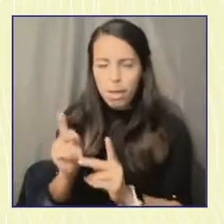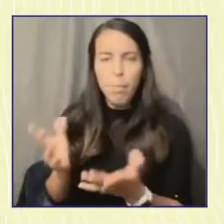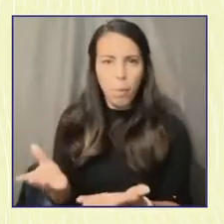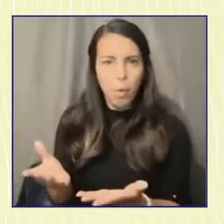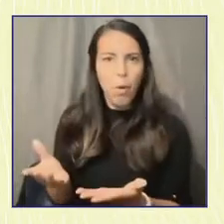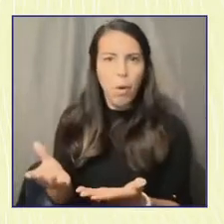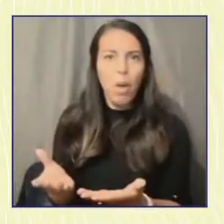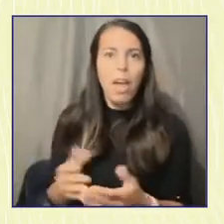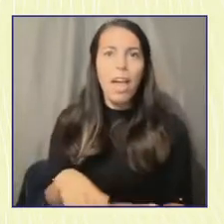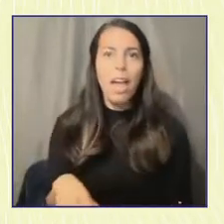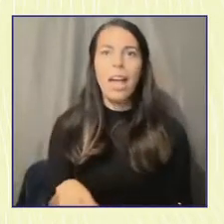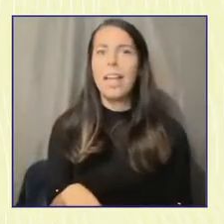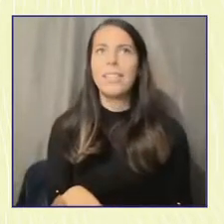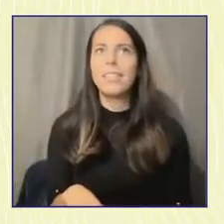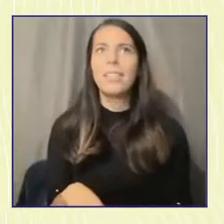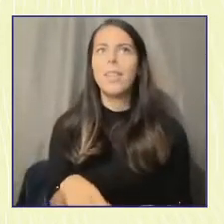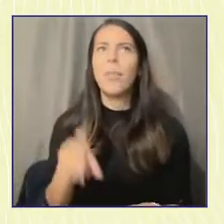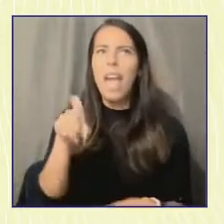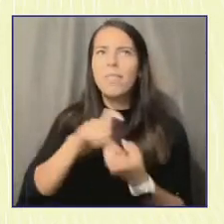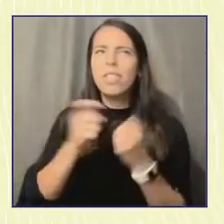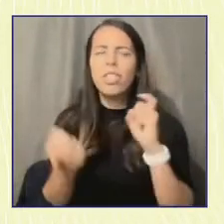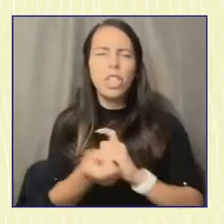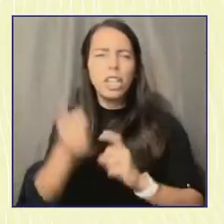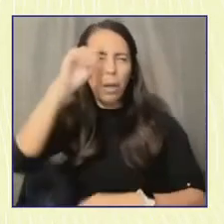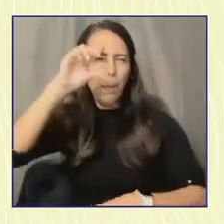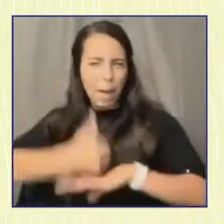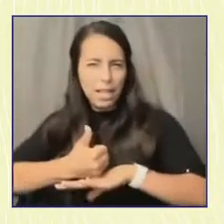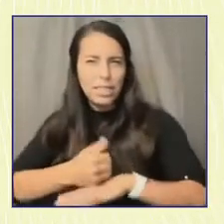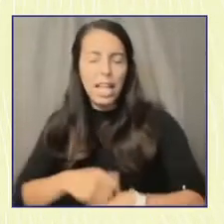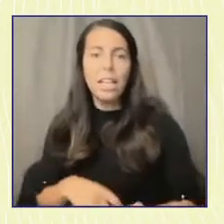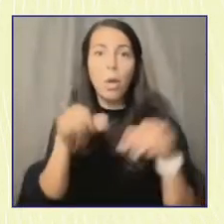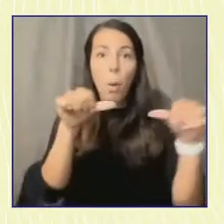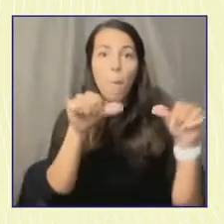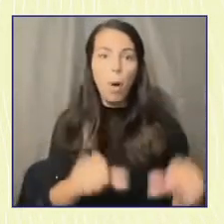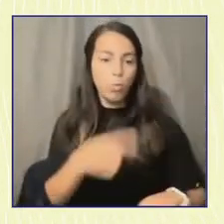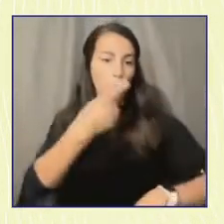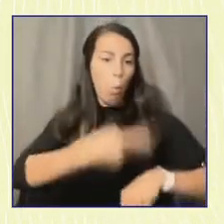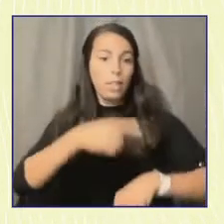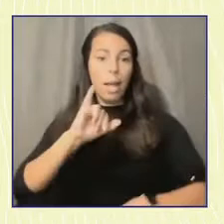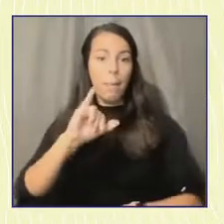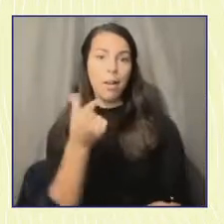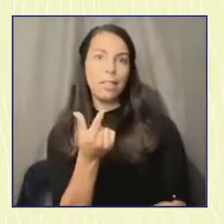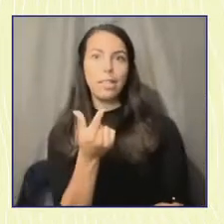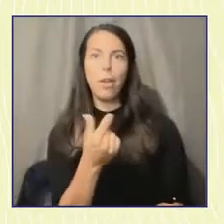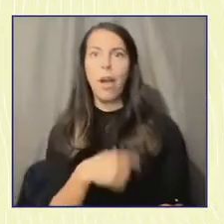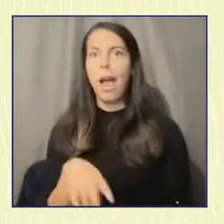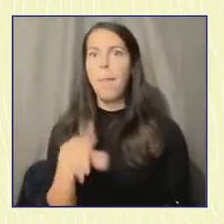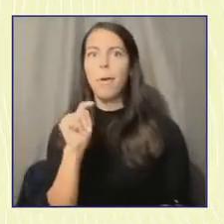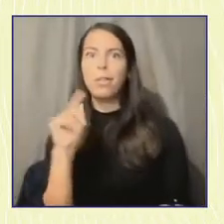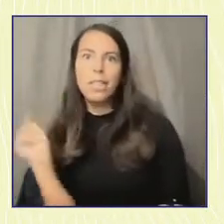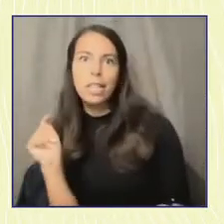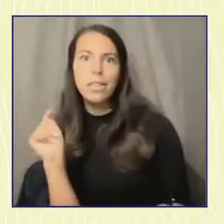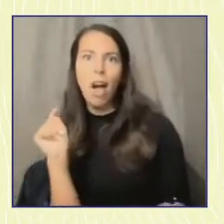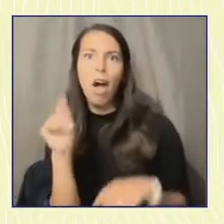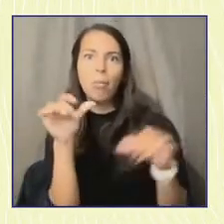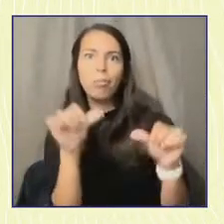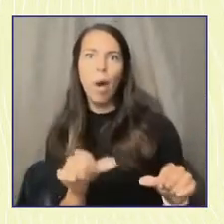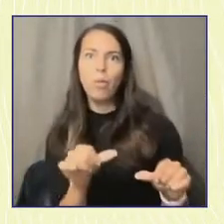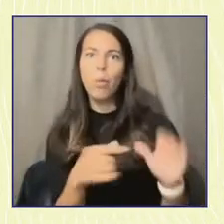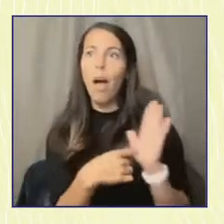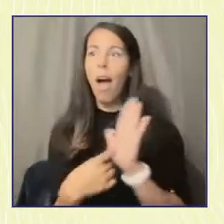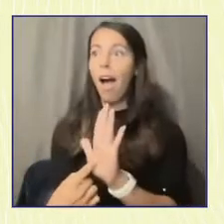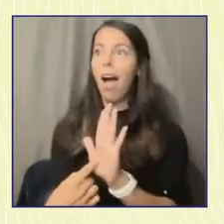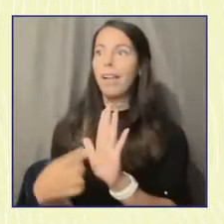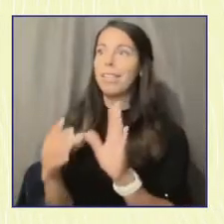post or one post on one video on TikTok is going to magically turn someone into a voter who's going to magically know